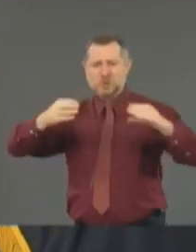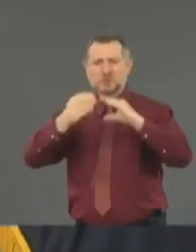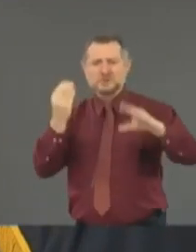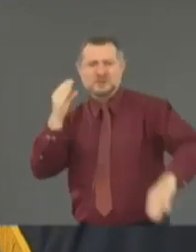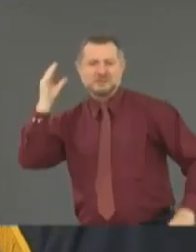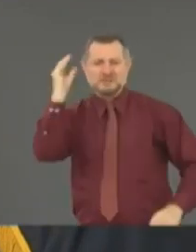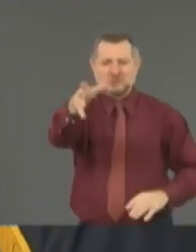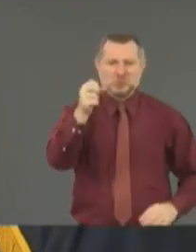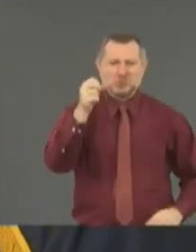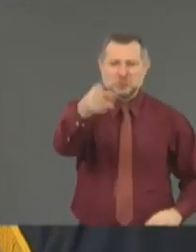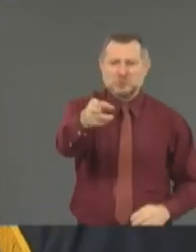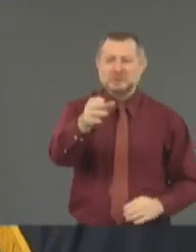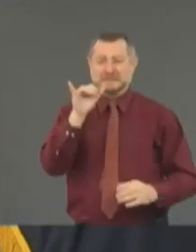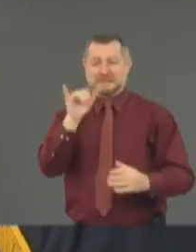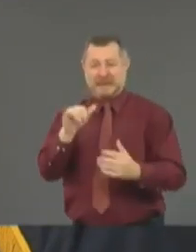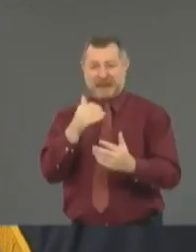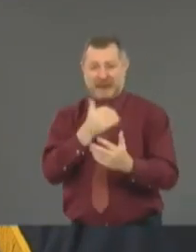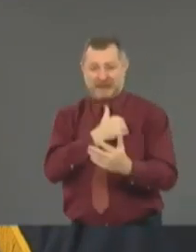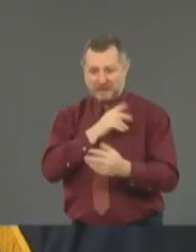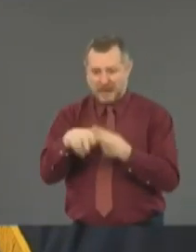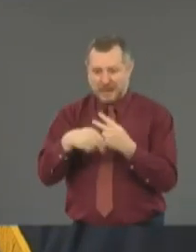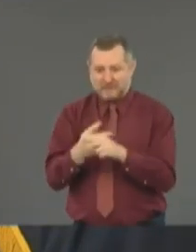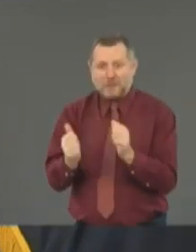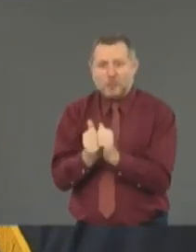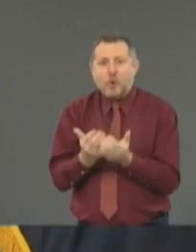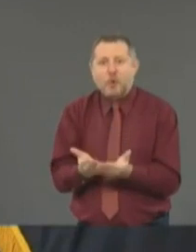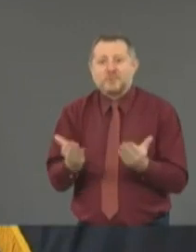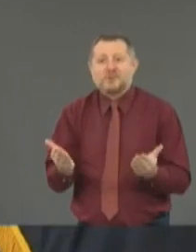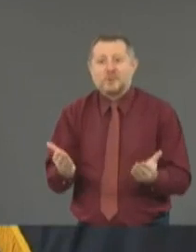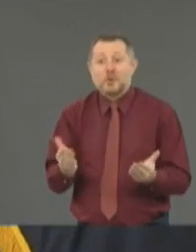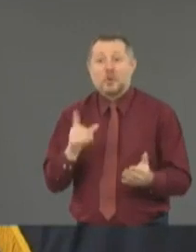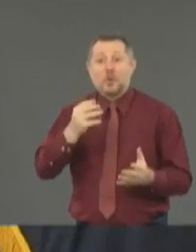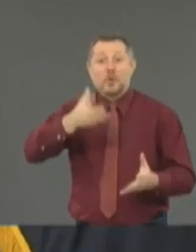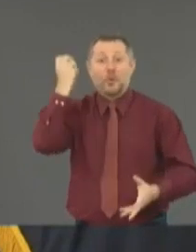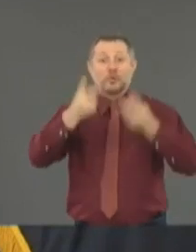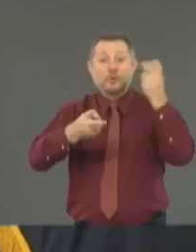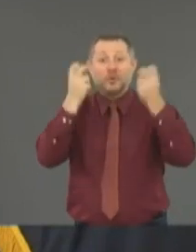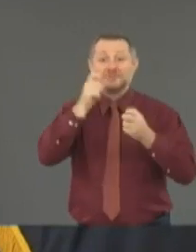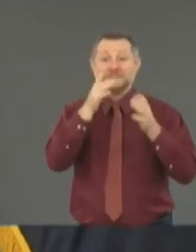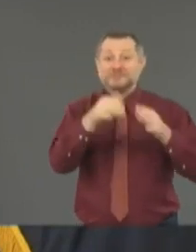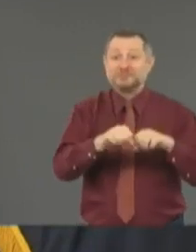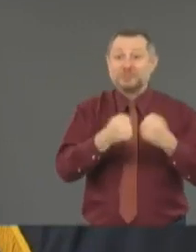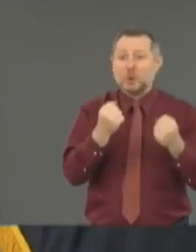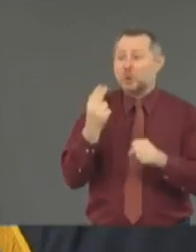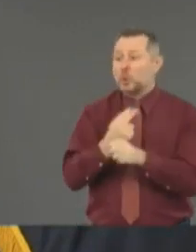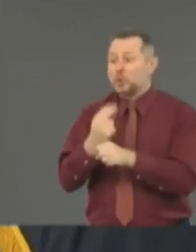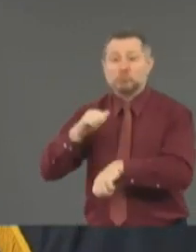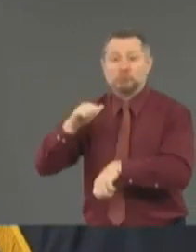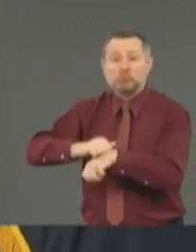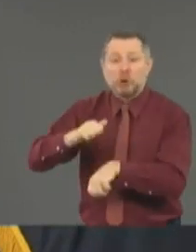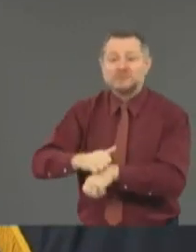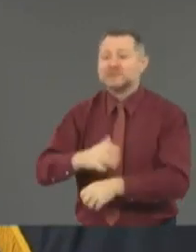who are using rocks, breaking windows, stealing,